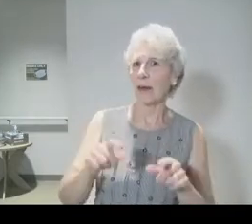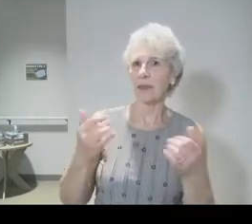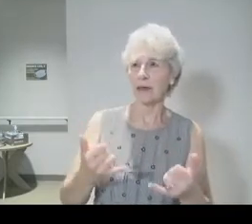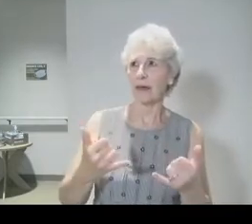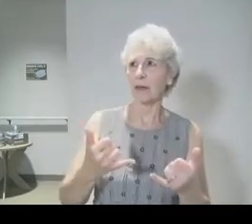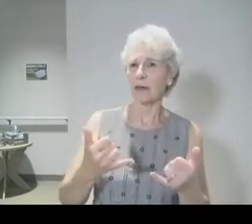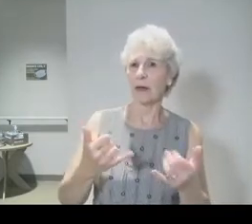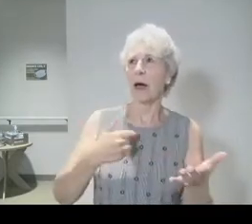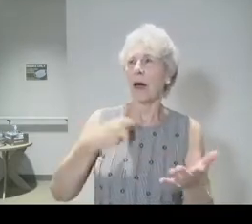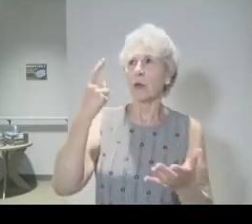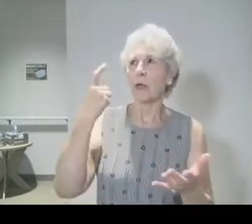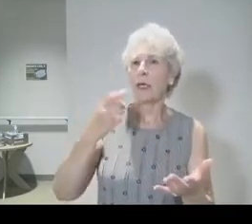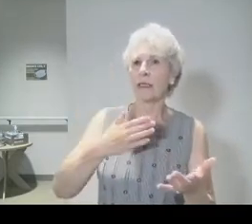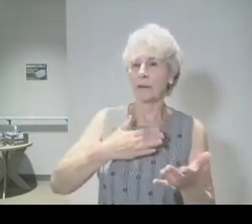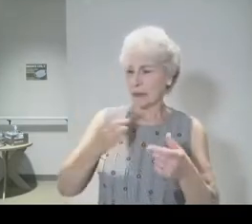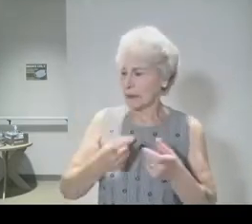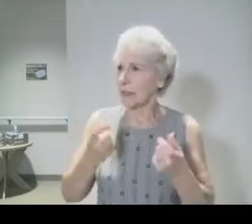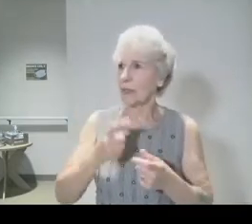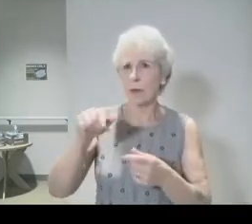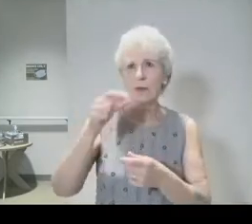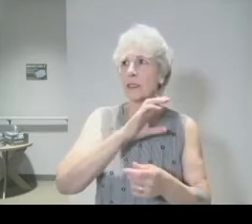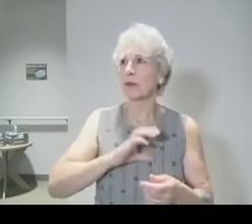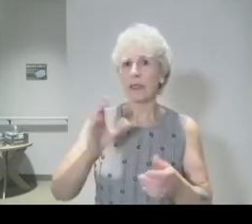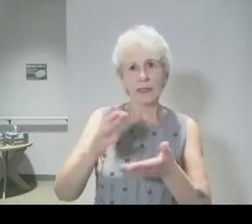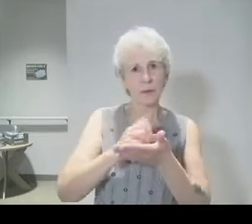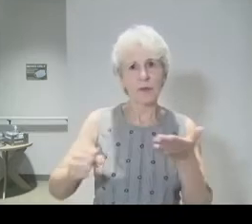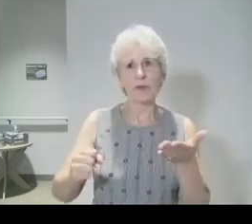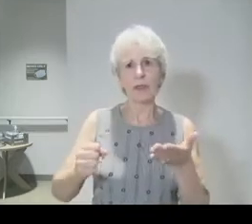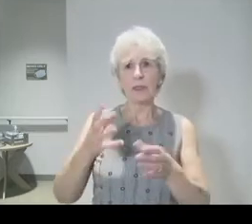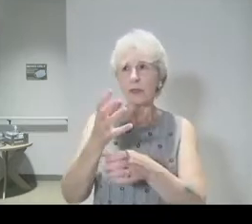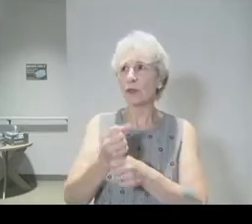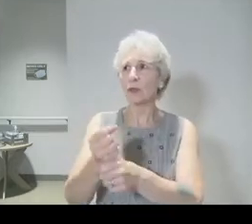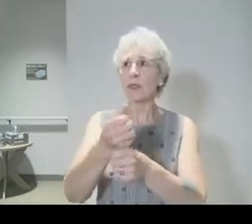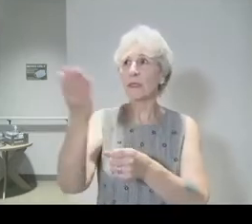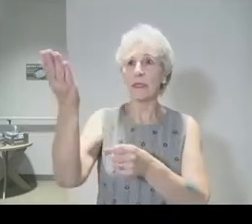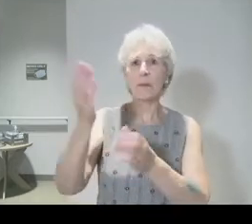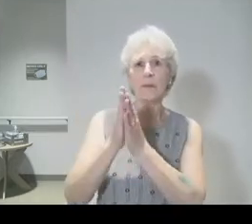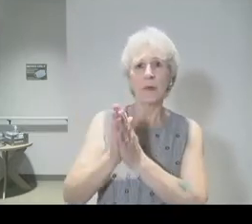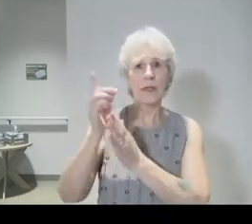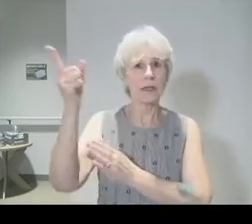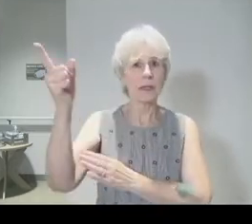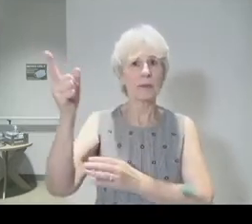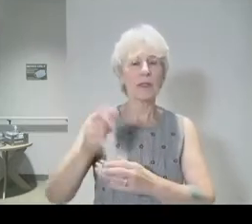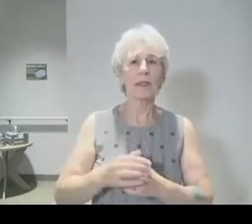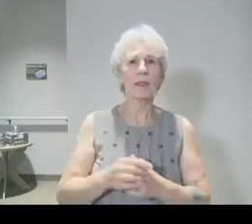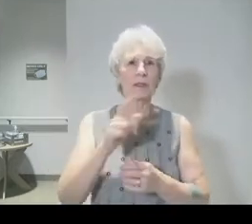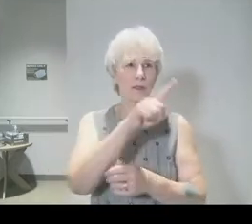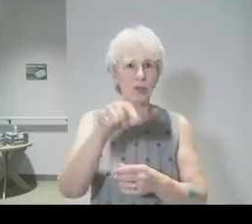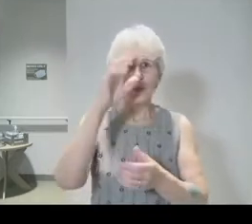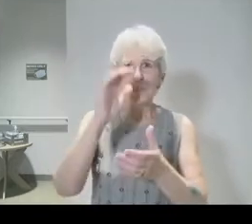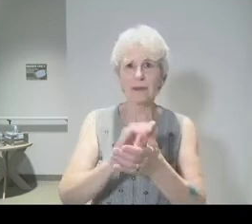realize your sin and how only Christ could take it away. Trust him. Pray to him that you believe